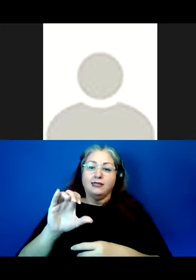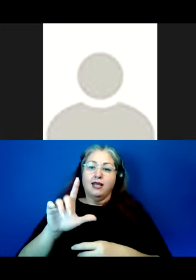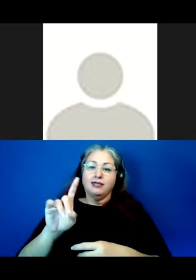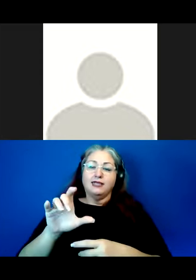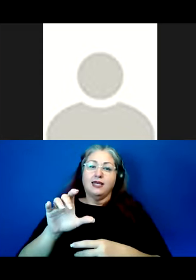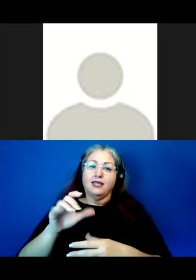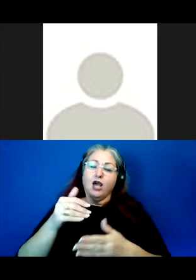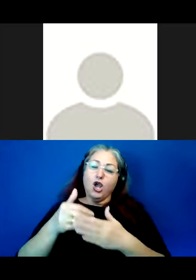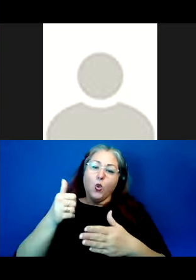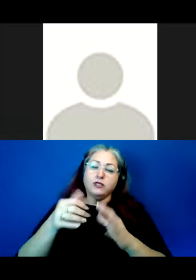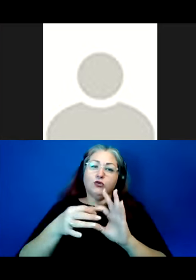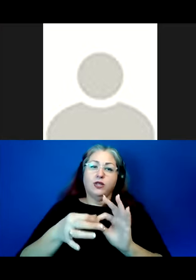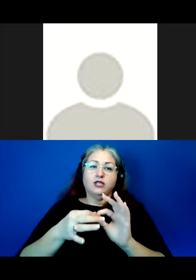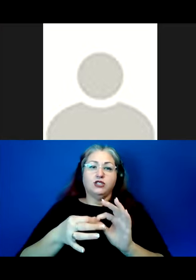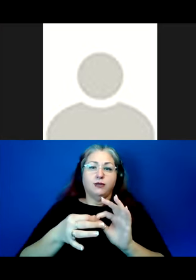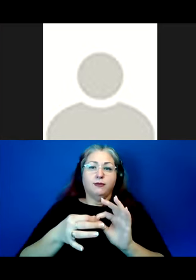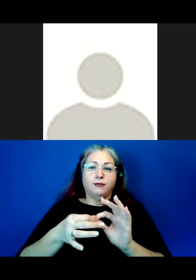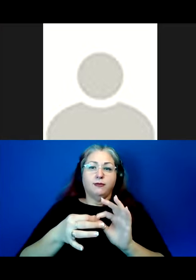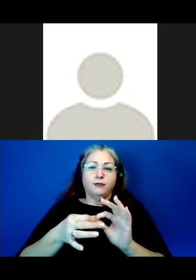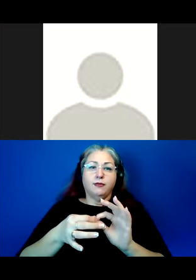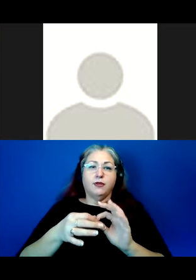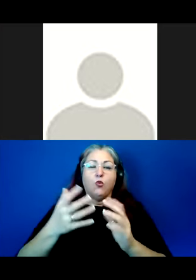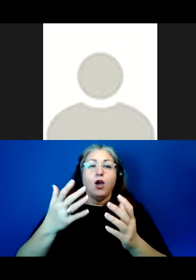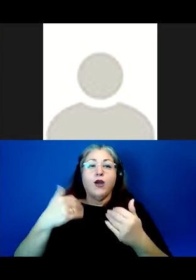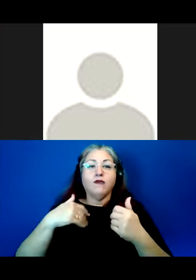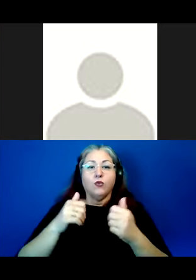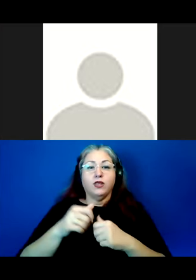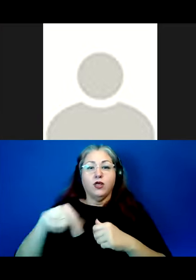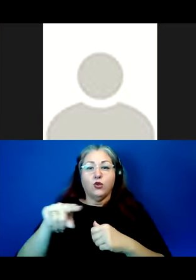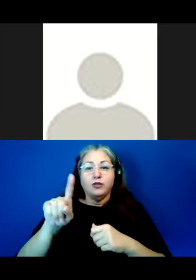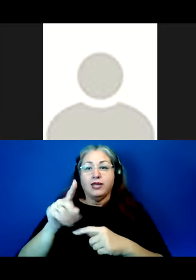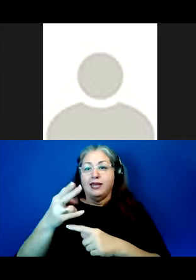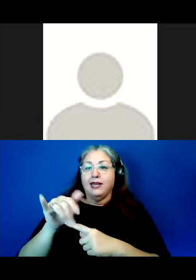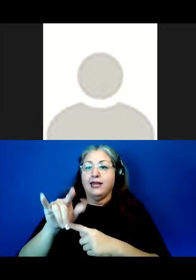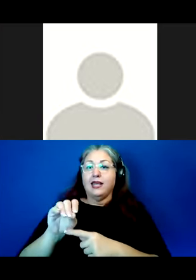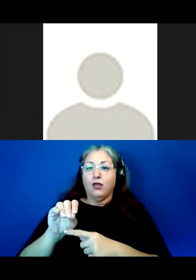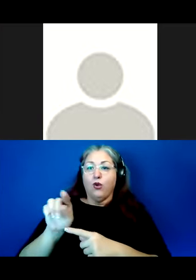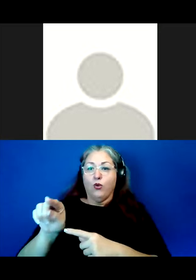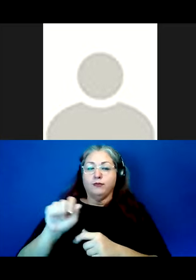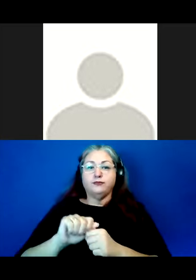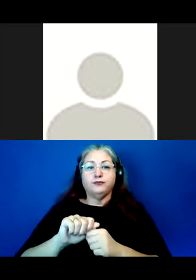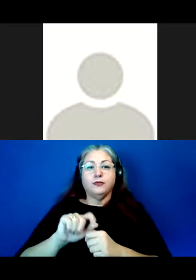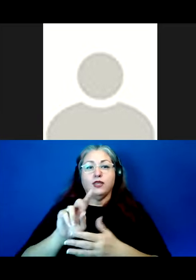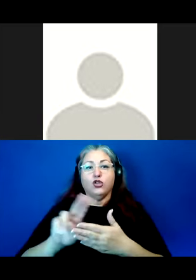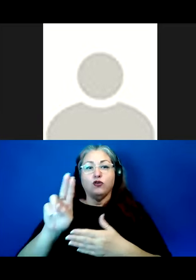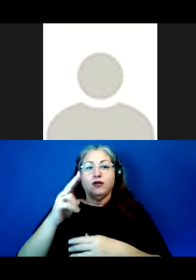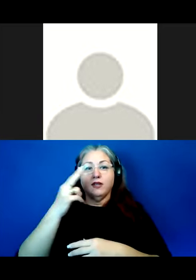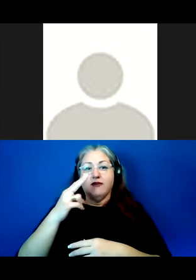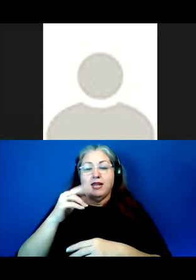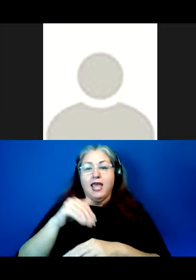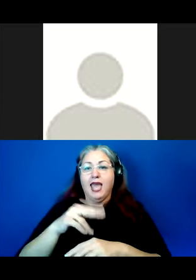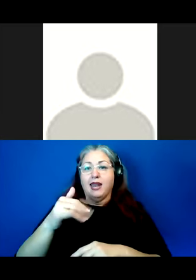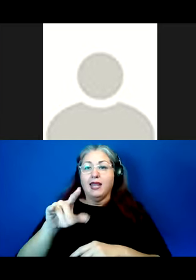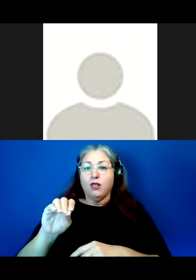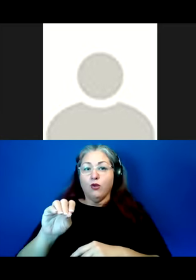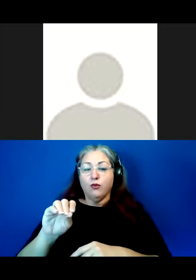closest relationship, the one we have with those in Hilo. At the University of Hawaii at Hilo,